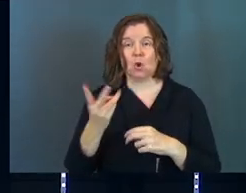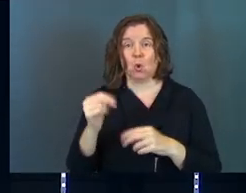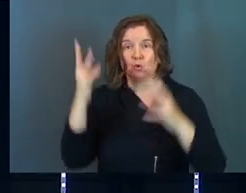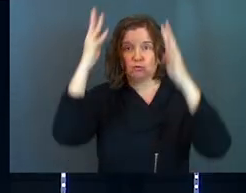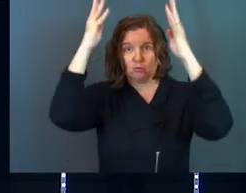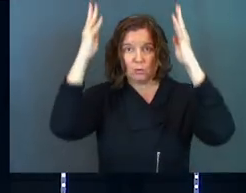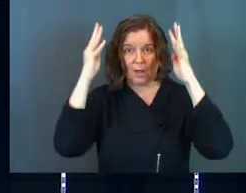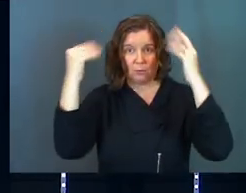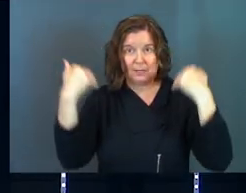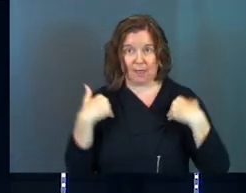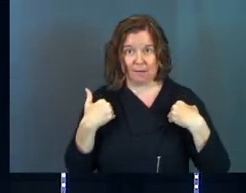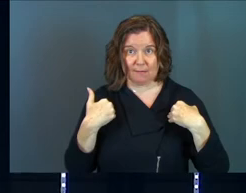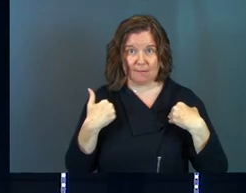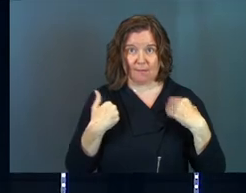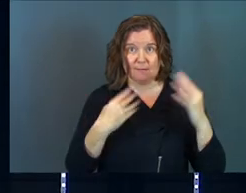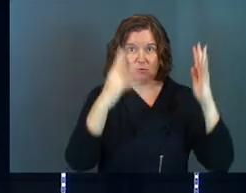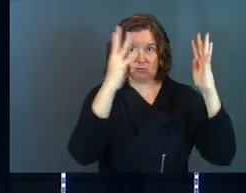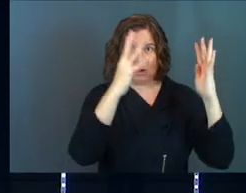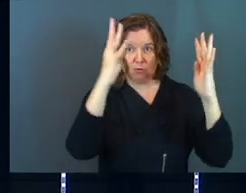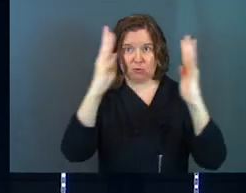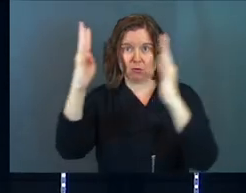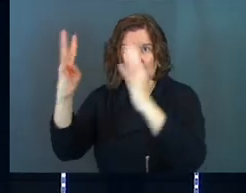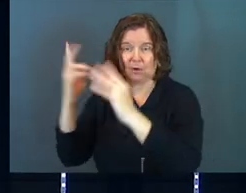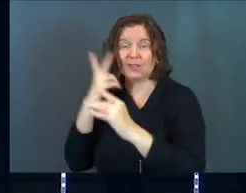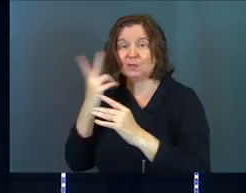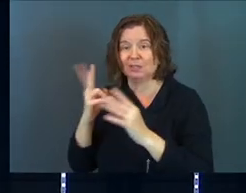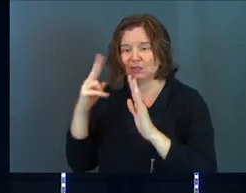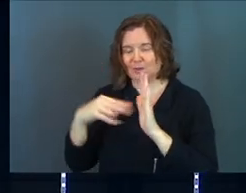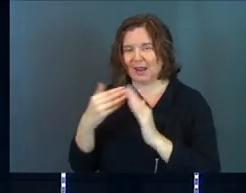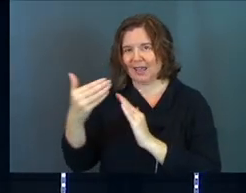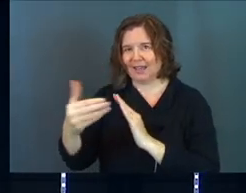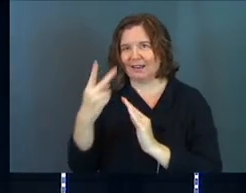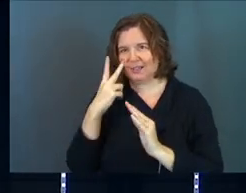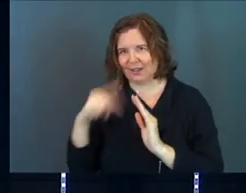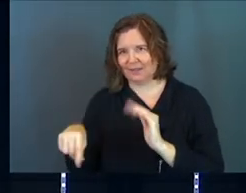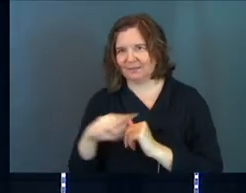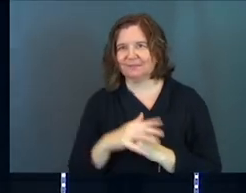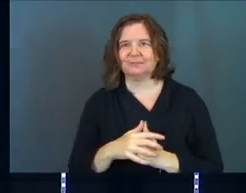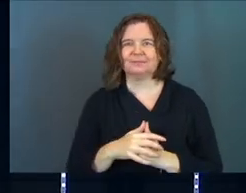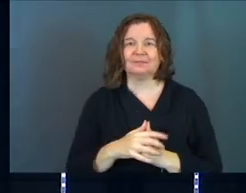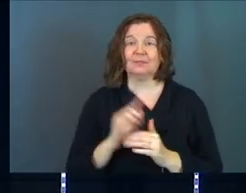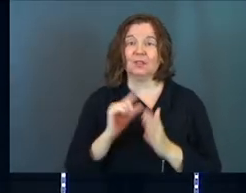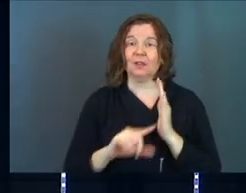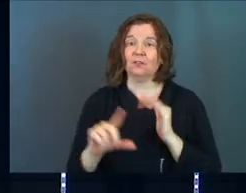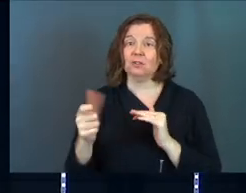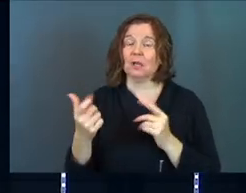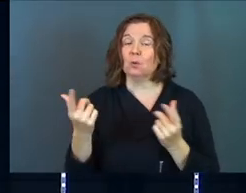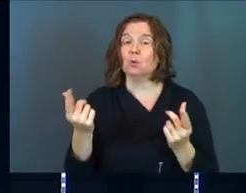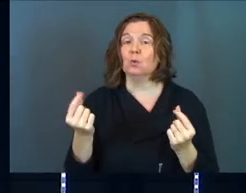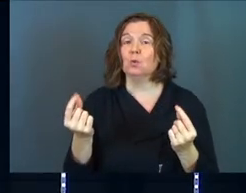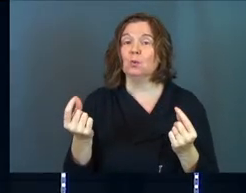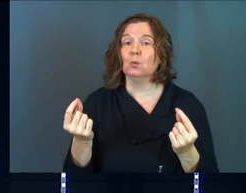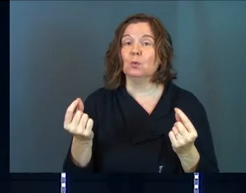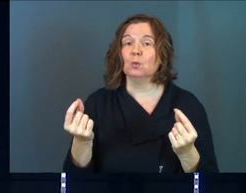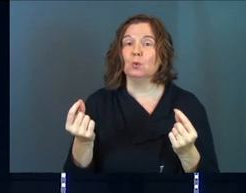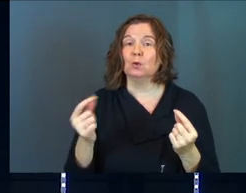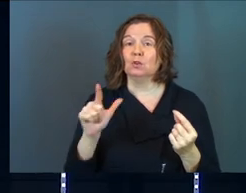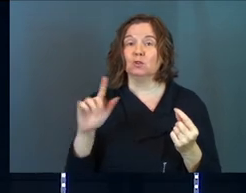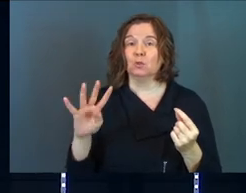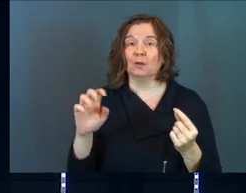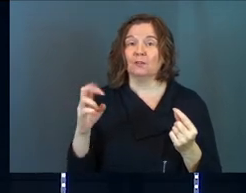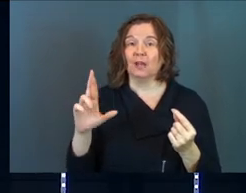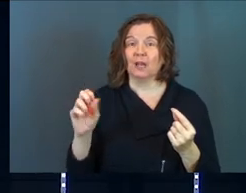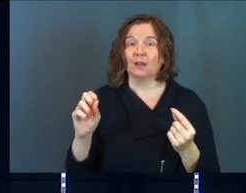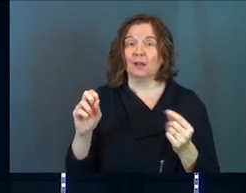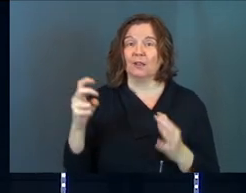own crowns and then you get to see because you read ahead I saw you verse 10 what they do 24